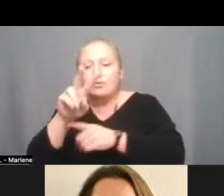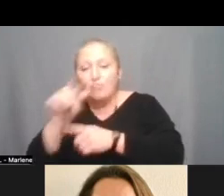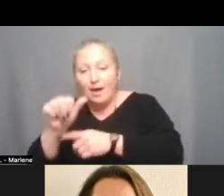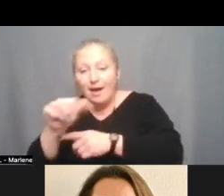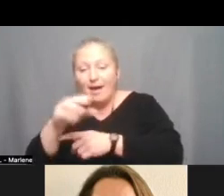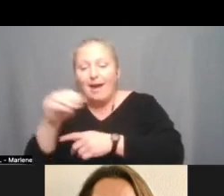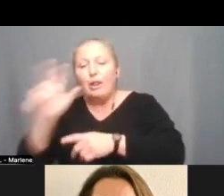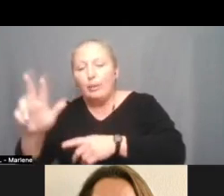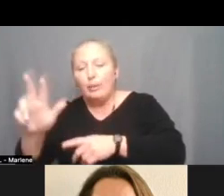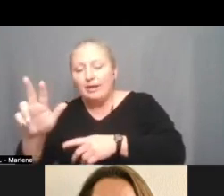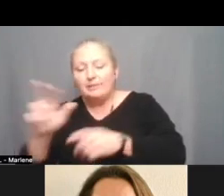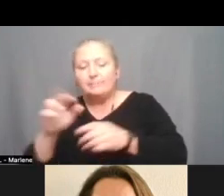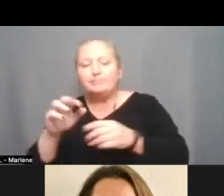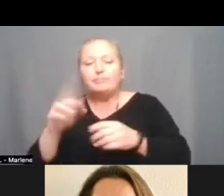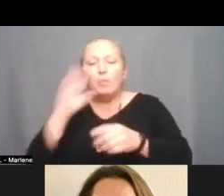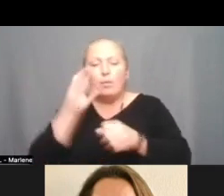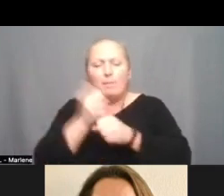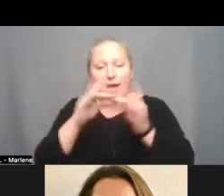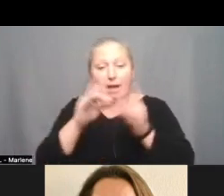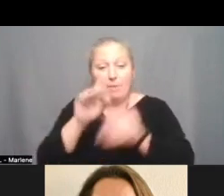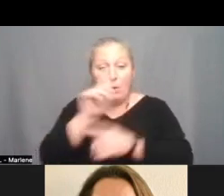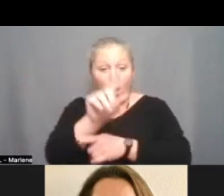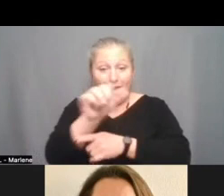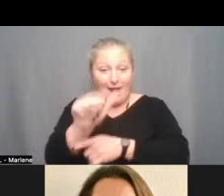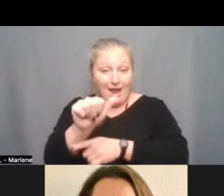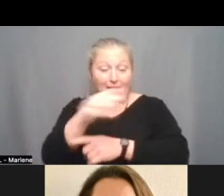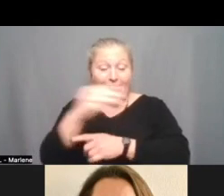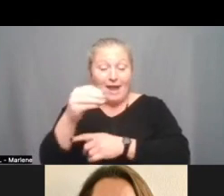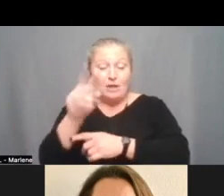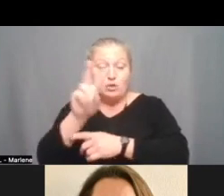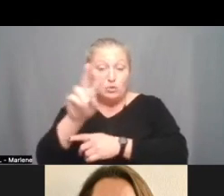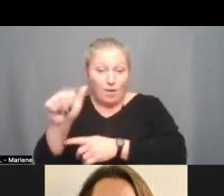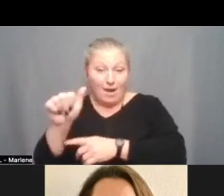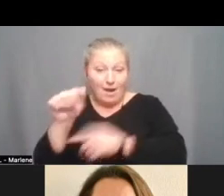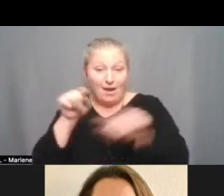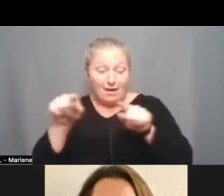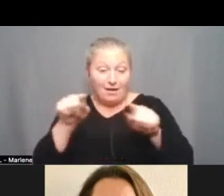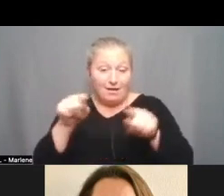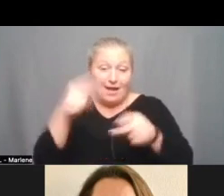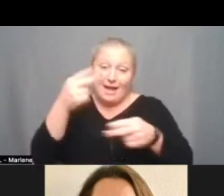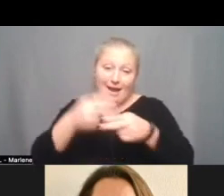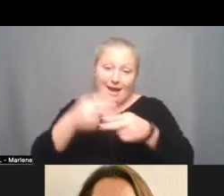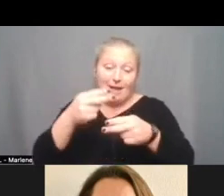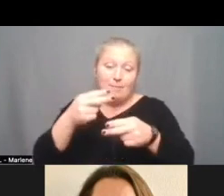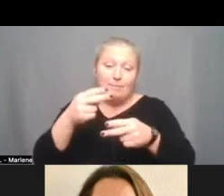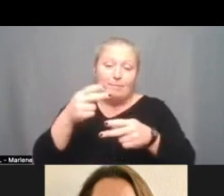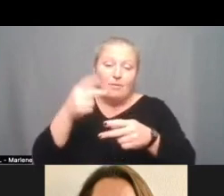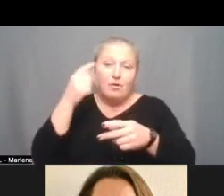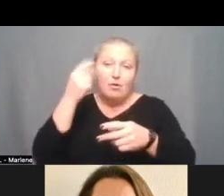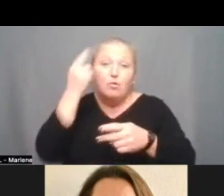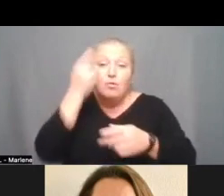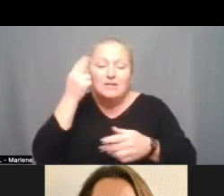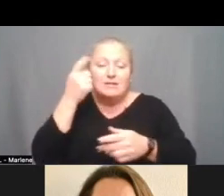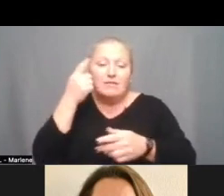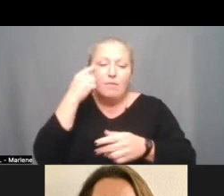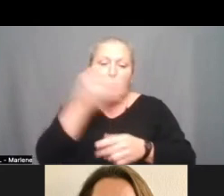I will make the comment that scenario one a and scenario two a were named as such so that members of